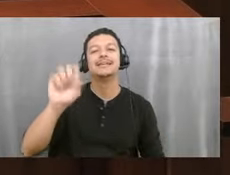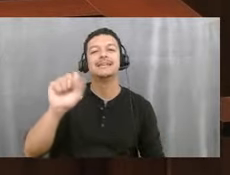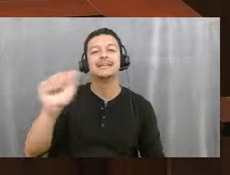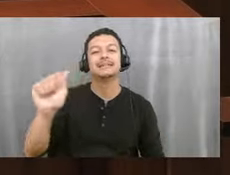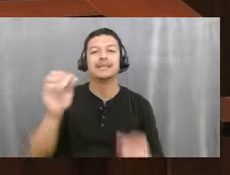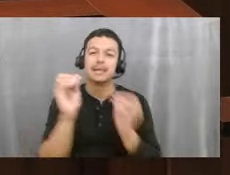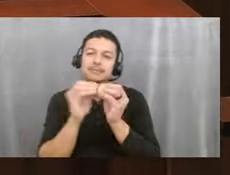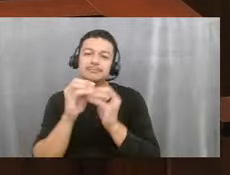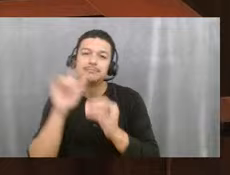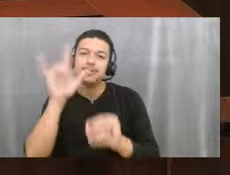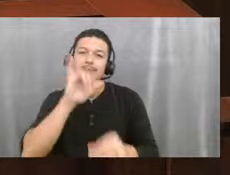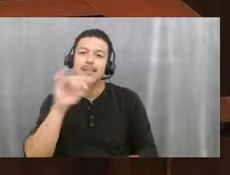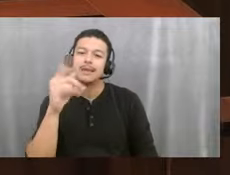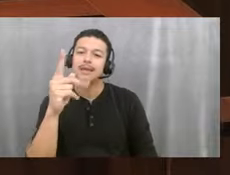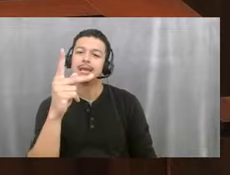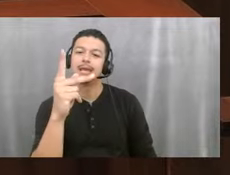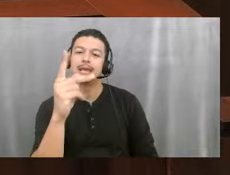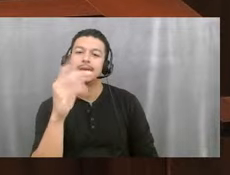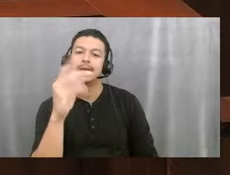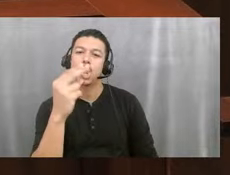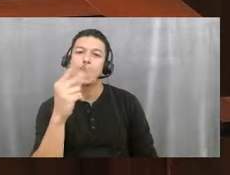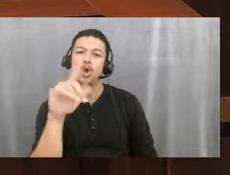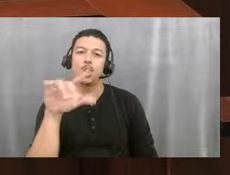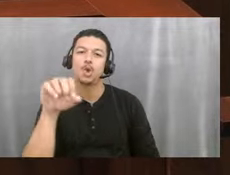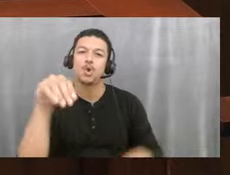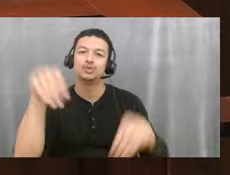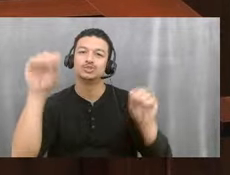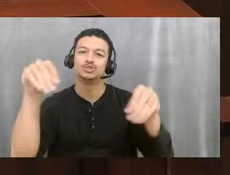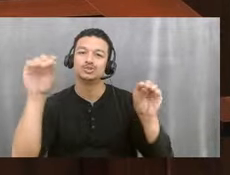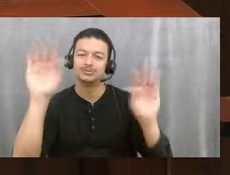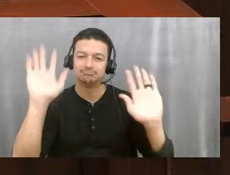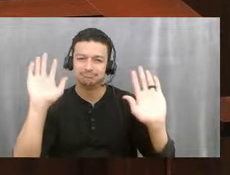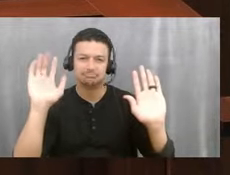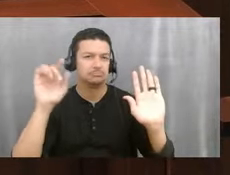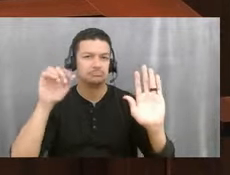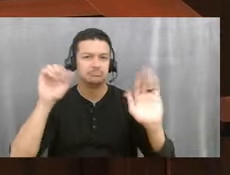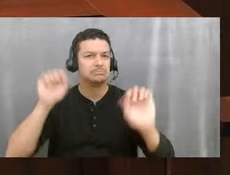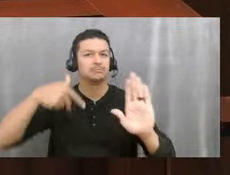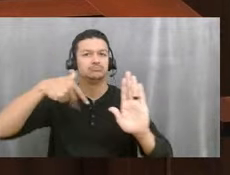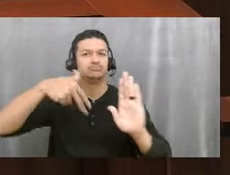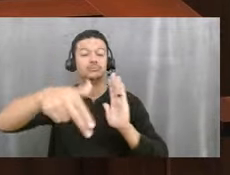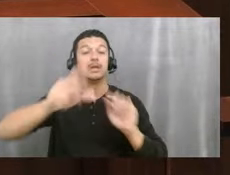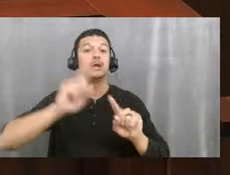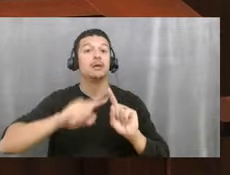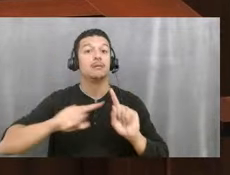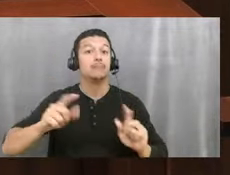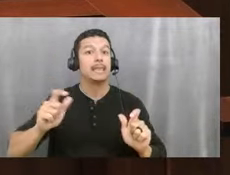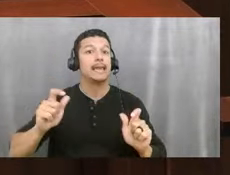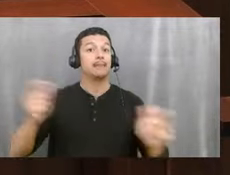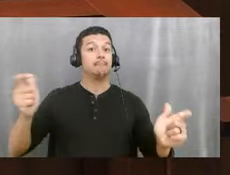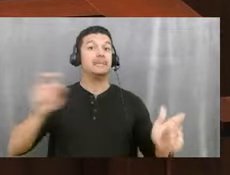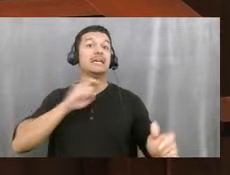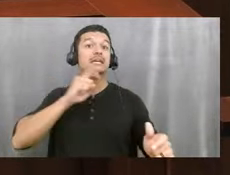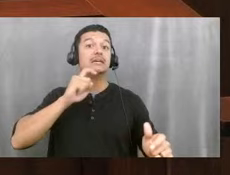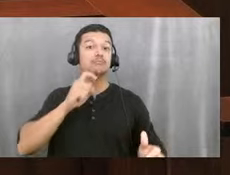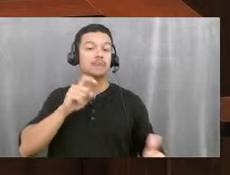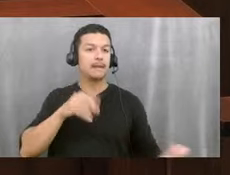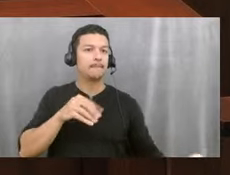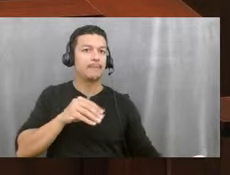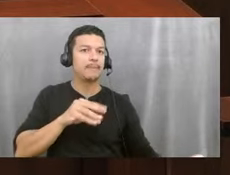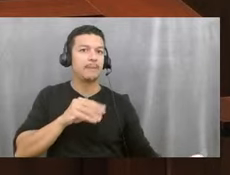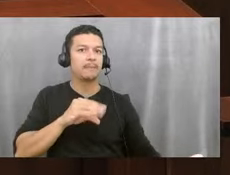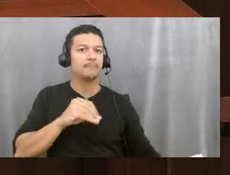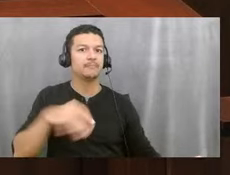kind of like go through. But it does detect large metal objects. And then we have to have extra staffing to be able to pull students out so that we can check